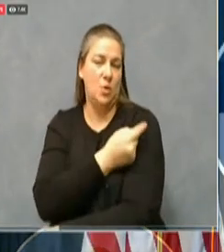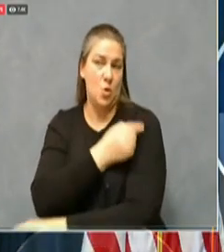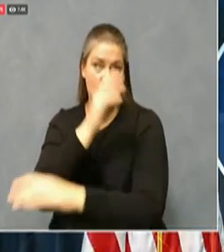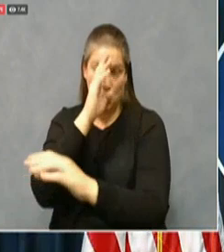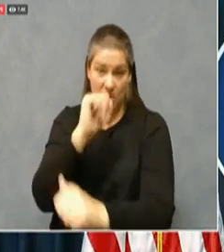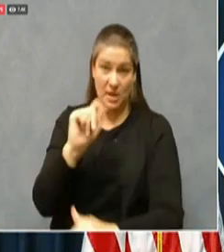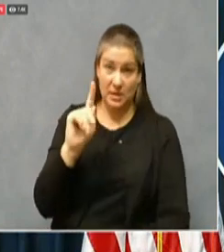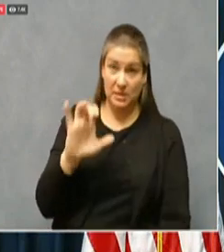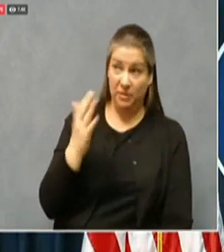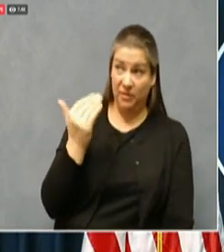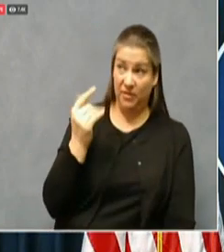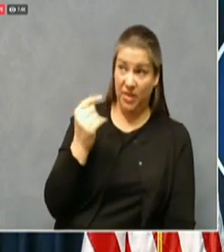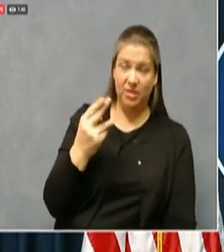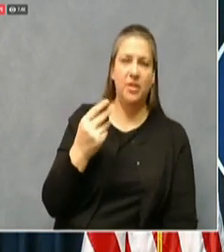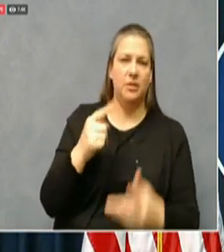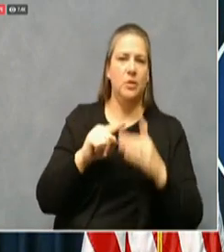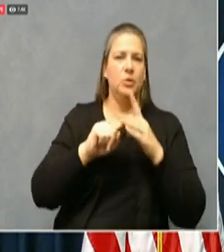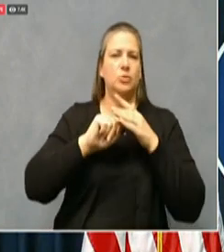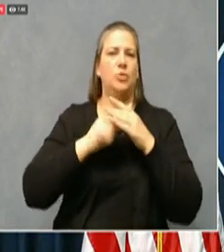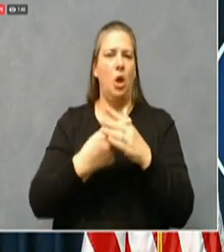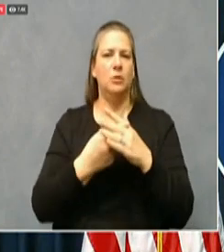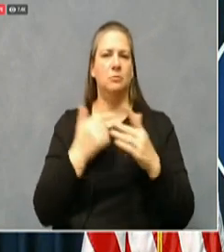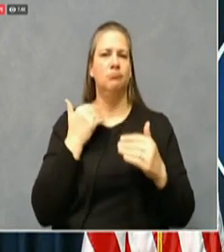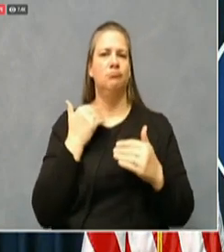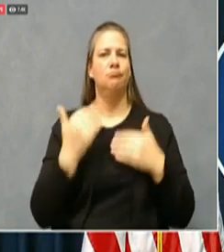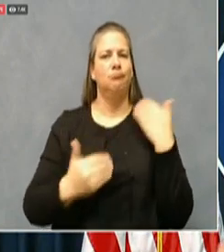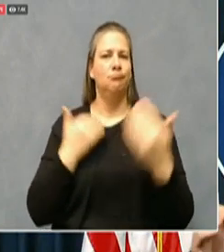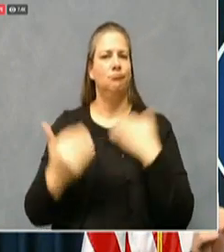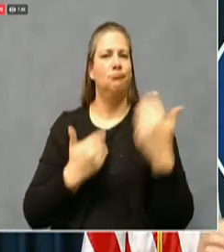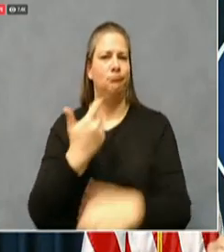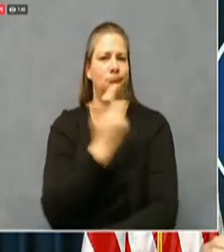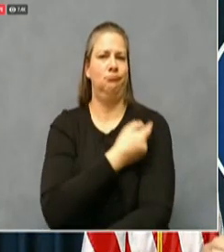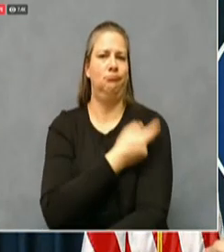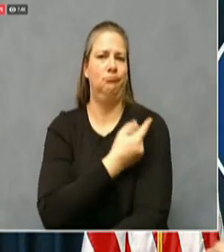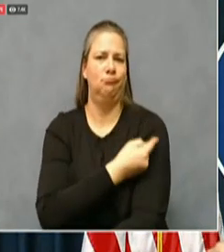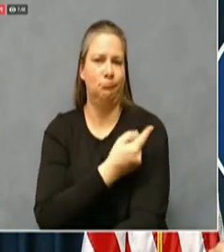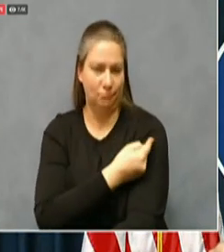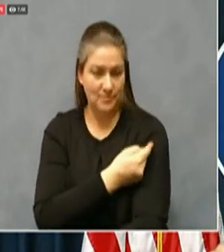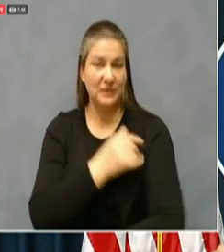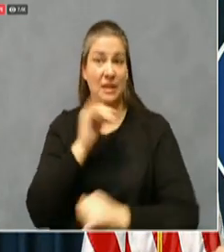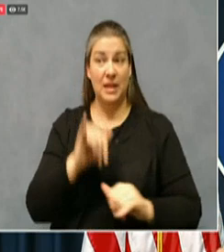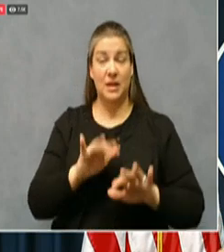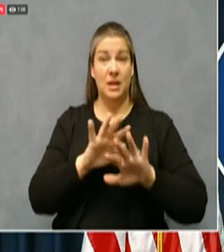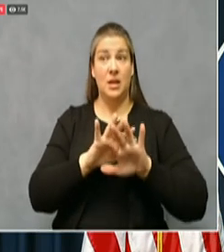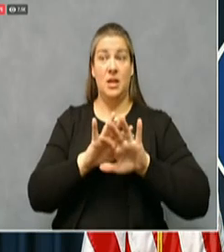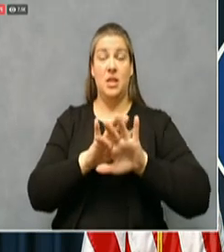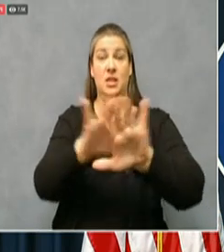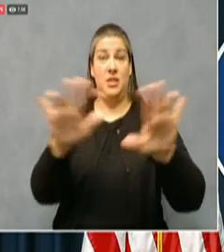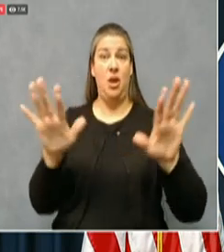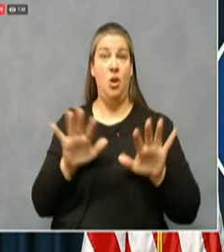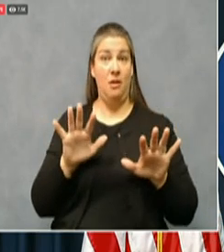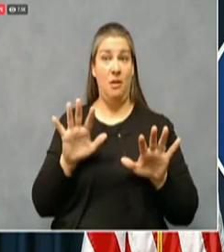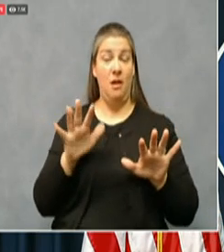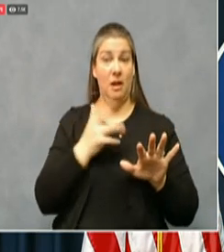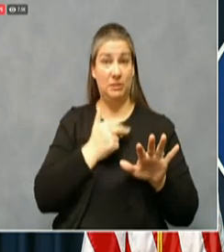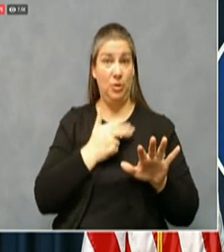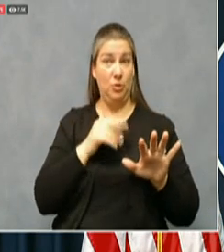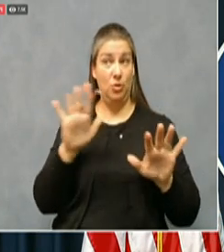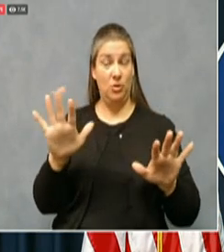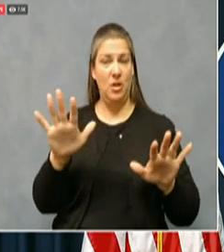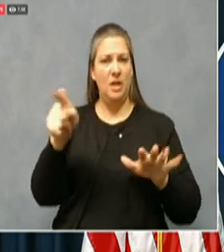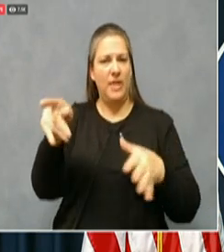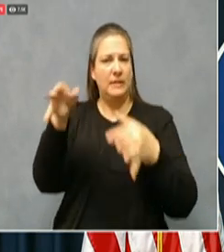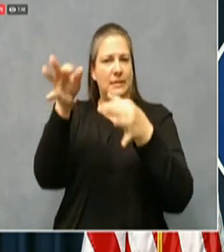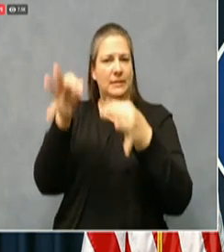We're allowing each of these facilities to make their own allocations based on tiering that they have done with their staff. They know who